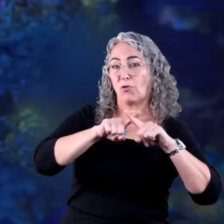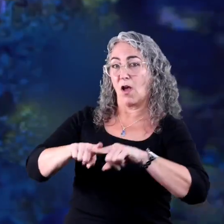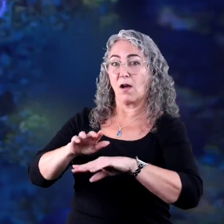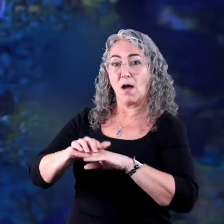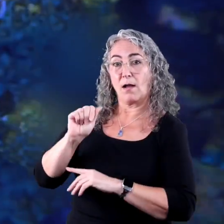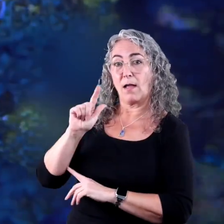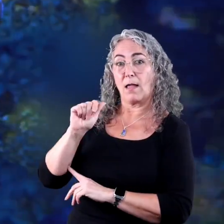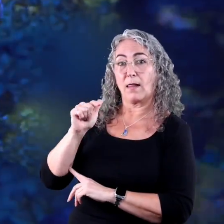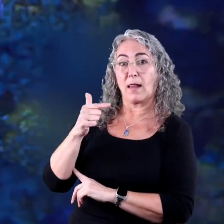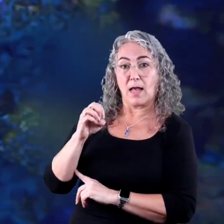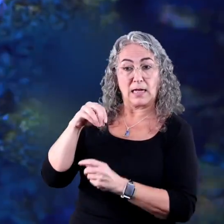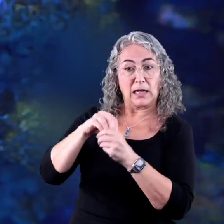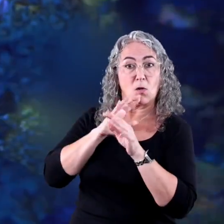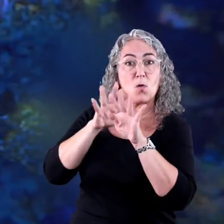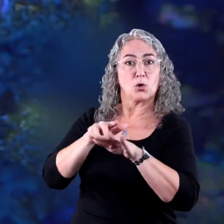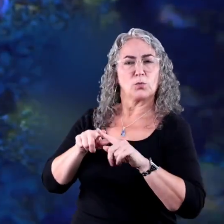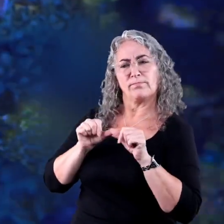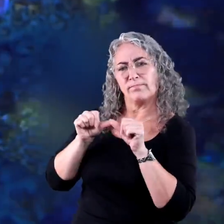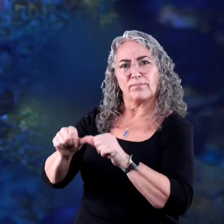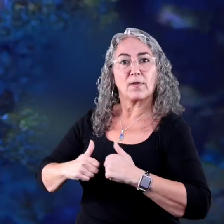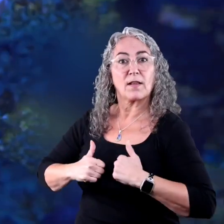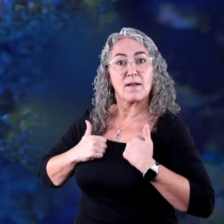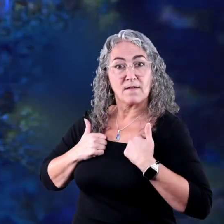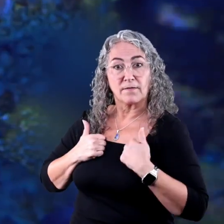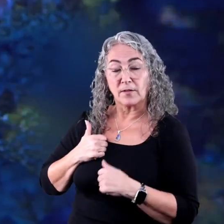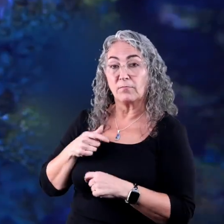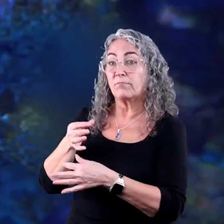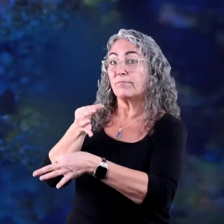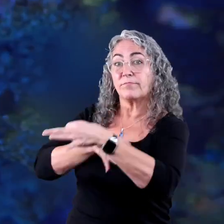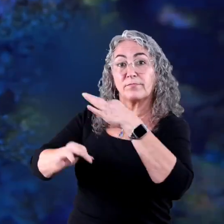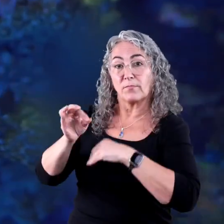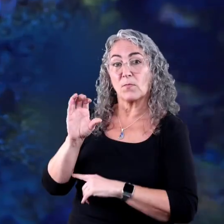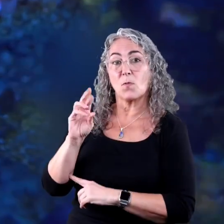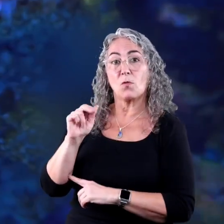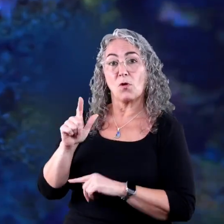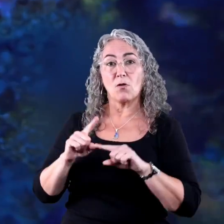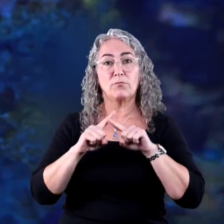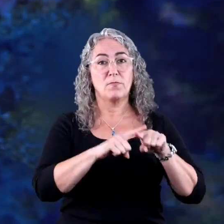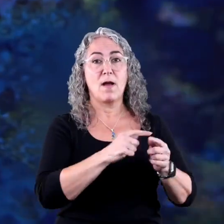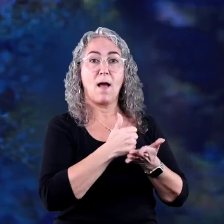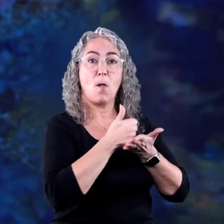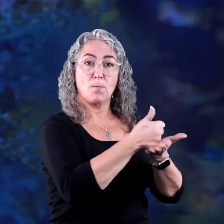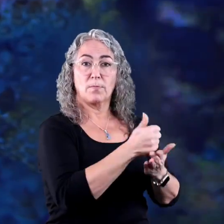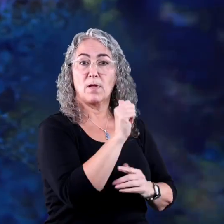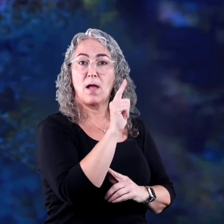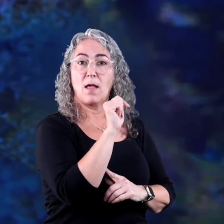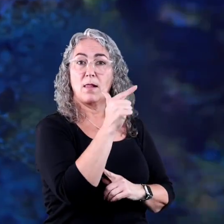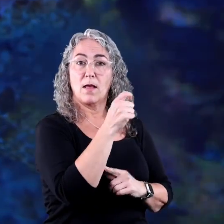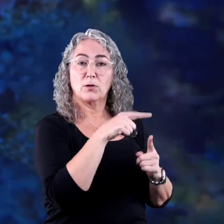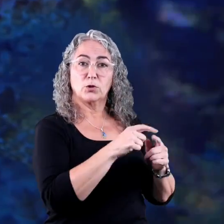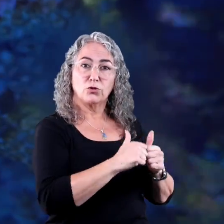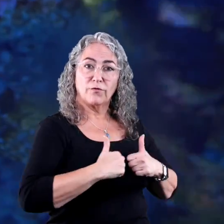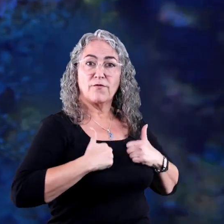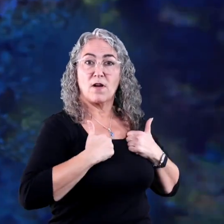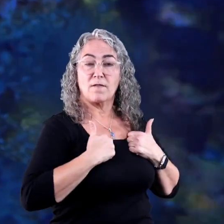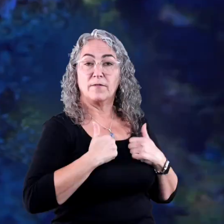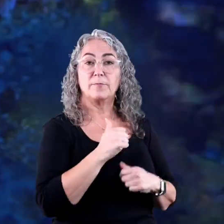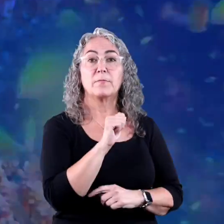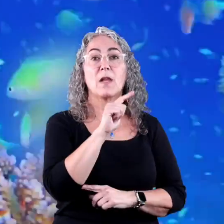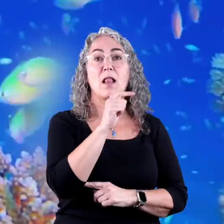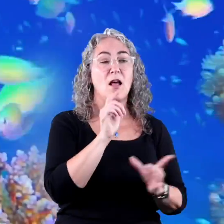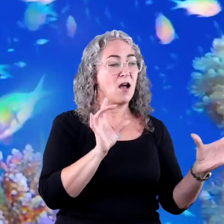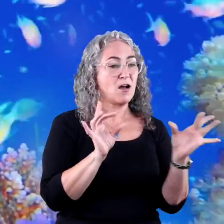relies on the algae in the ocean to keep it alive. In return, the coral helps the algae to survive.